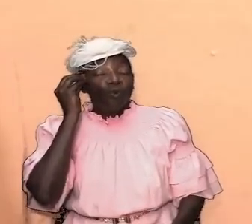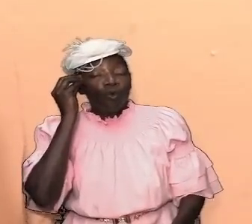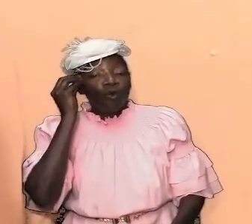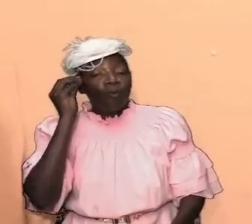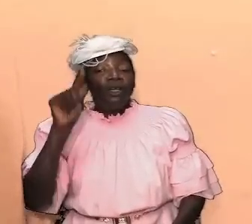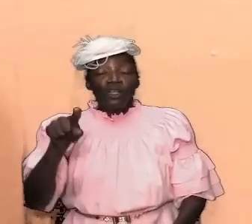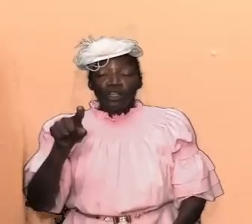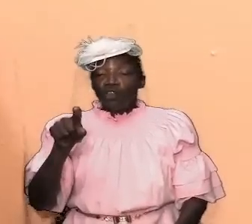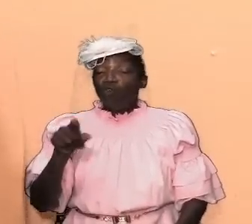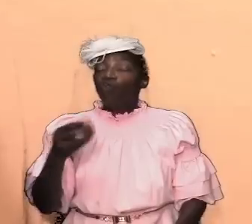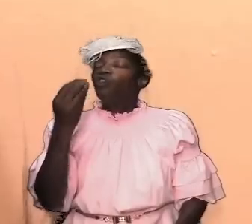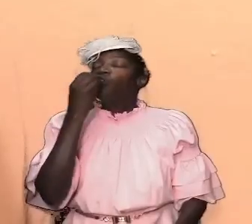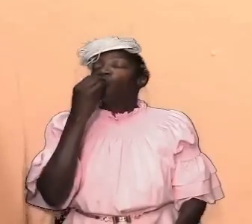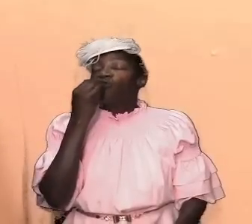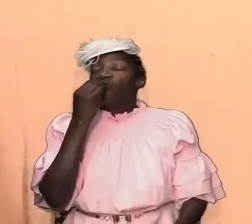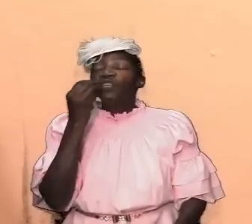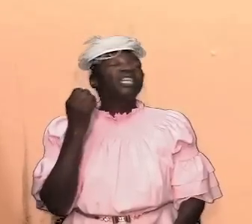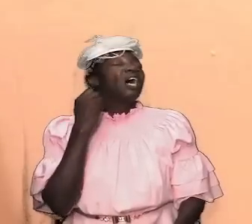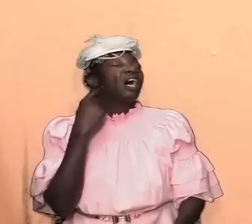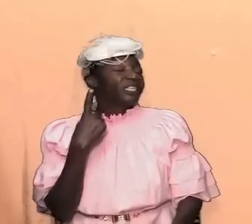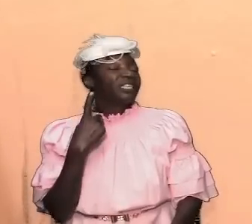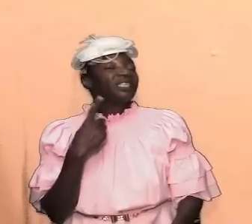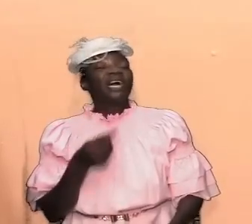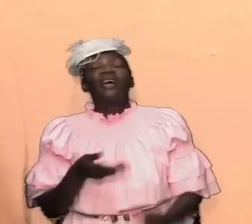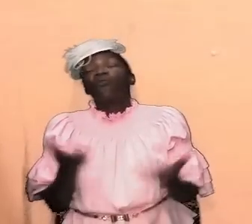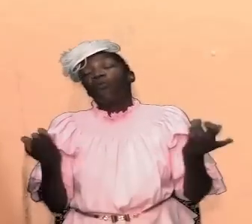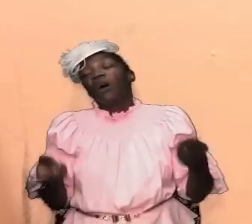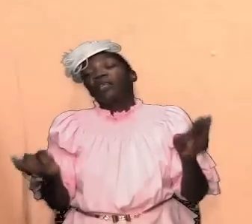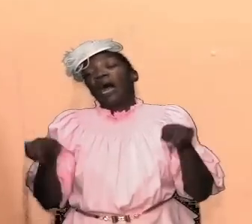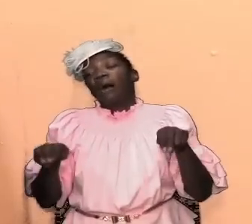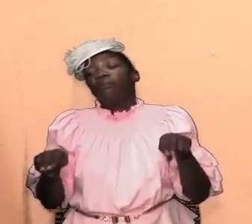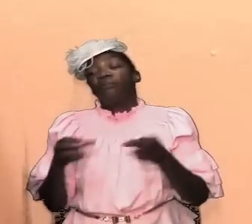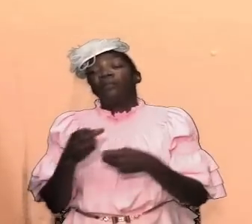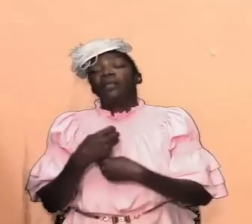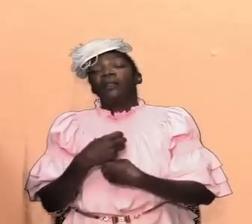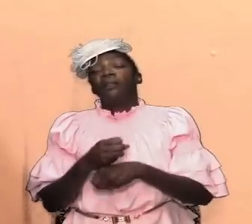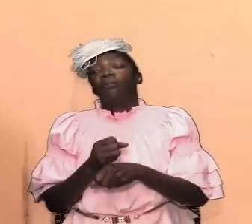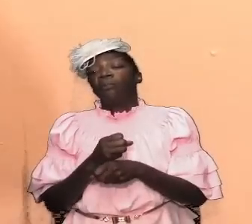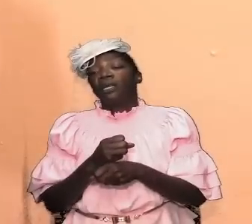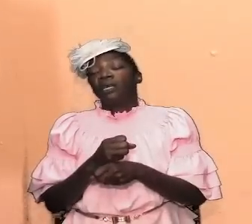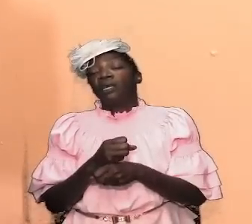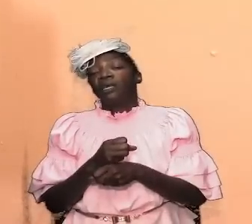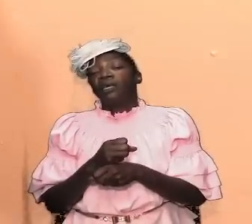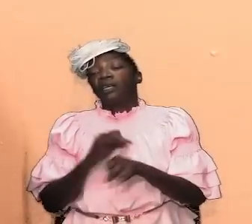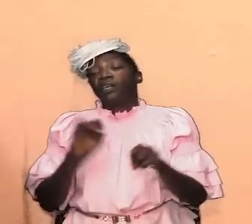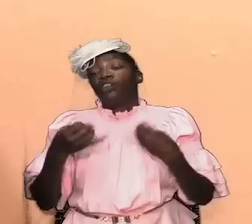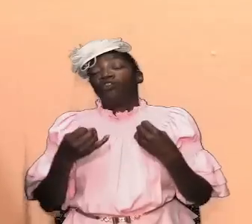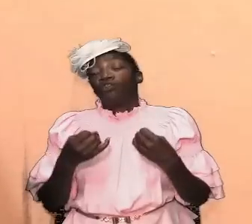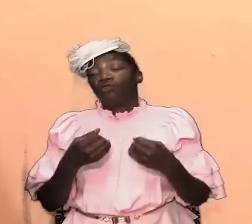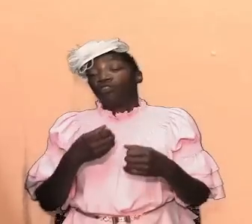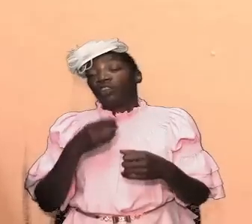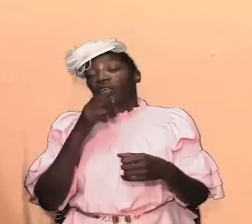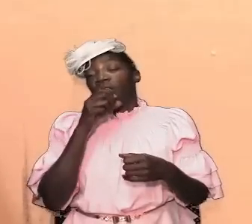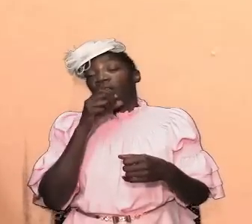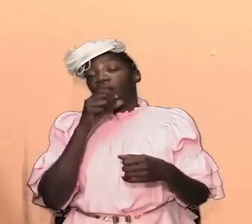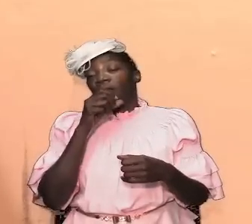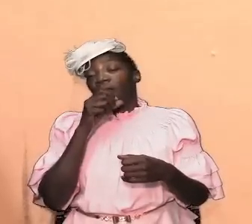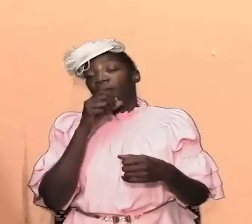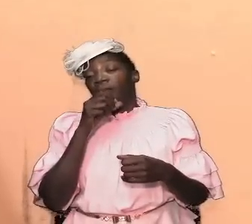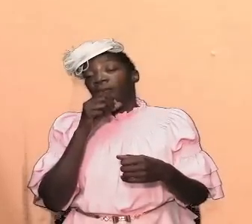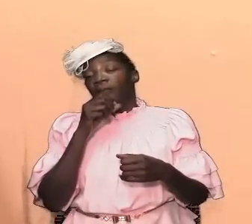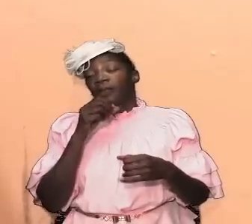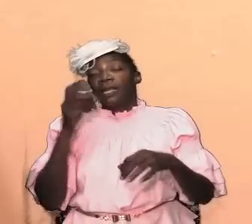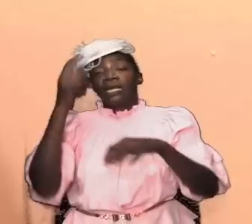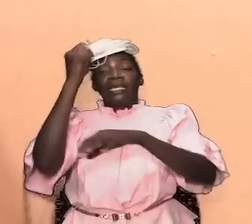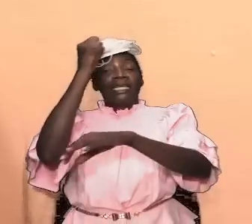be properly fit and you can understand what is happening and make just like in the old the ark the